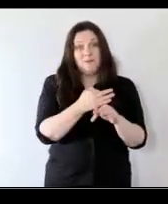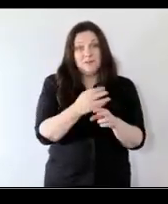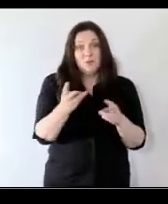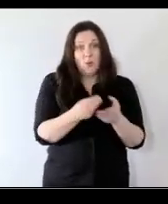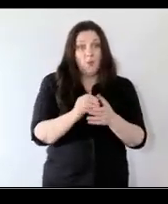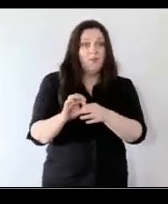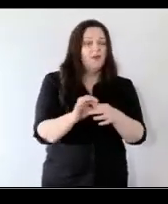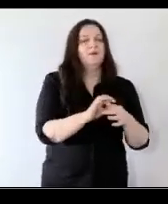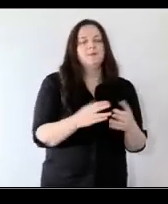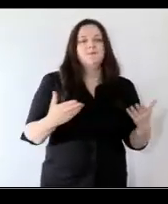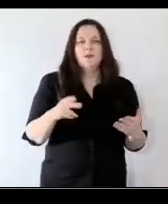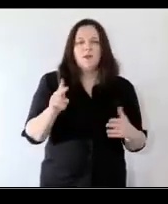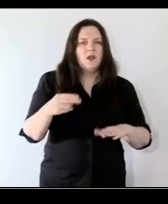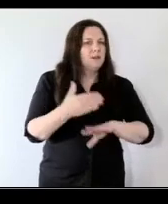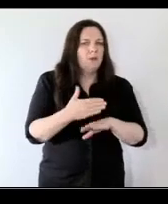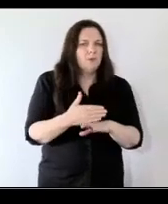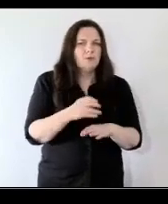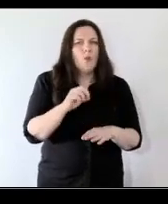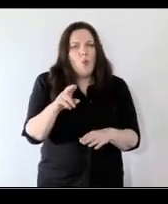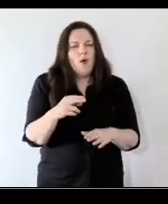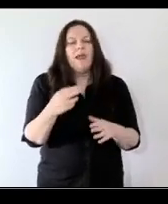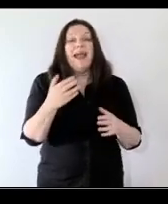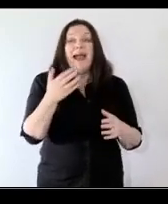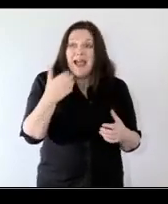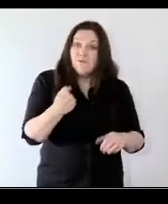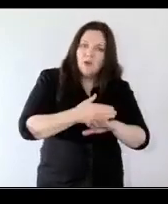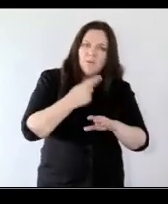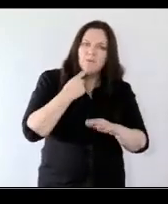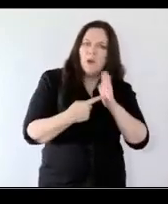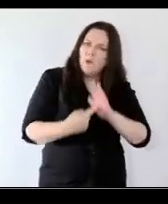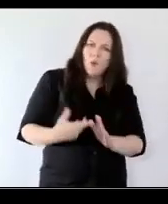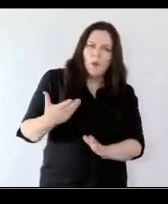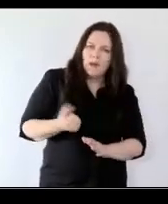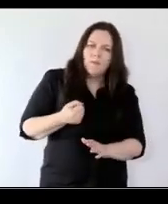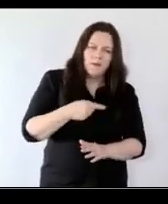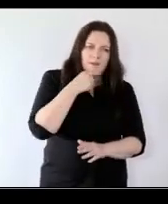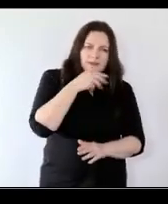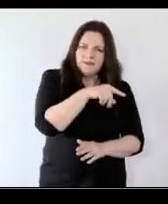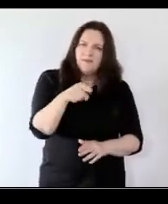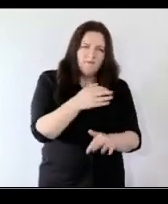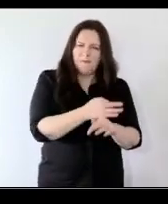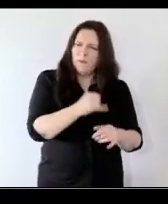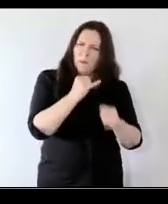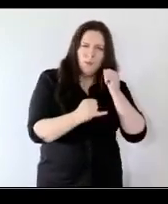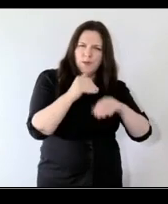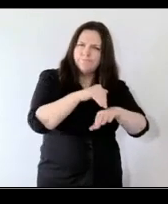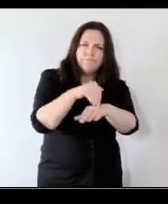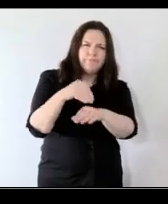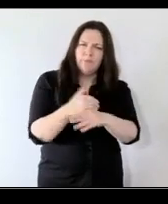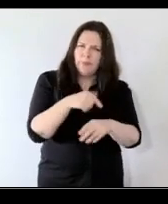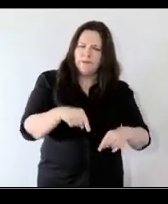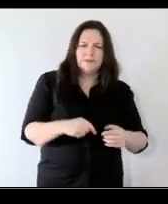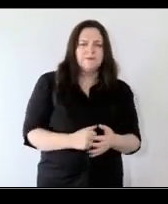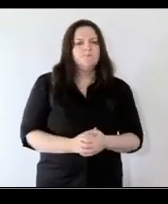are not either in employment or in very low incomes and those are the the families as well that probably have been hardest hardest hit by this